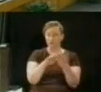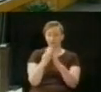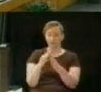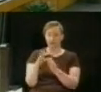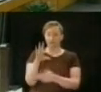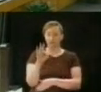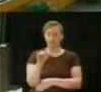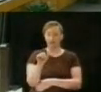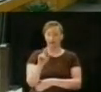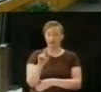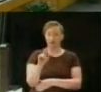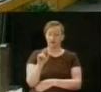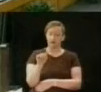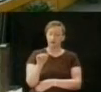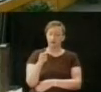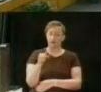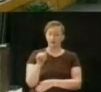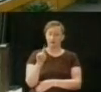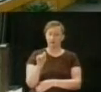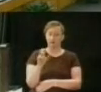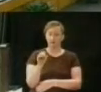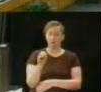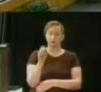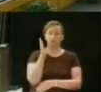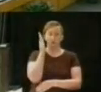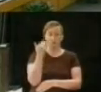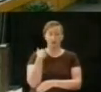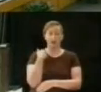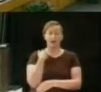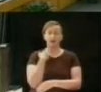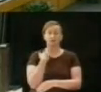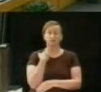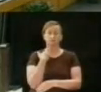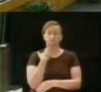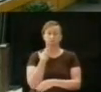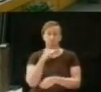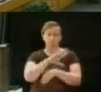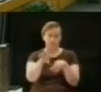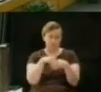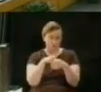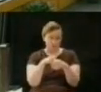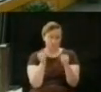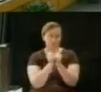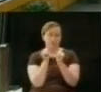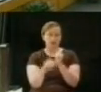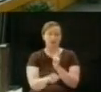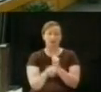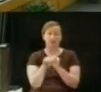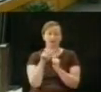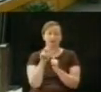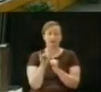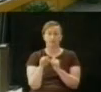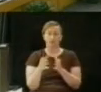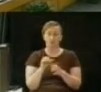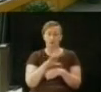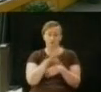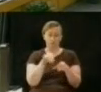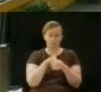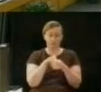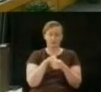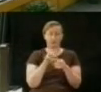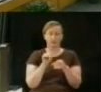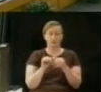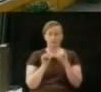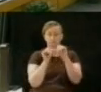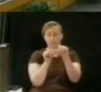if this were to move forward, that we include the town of Farragut so that they will have a voice